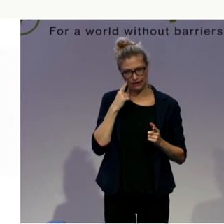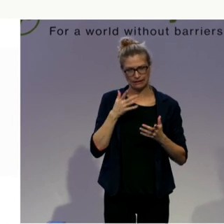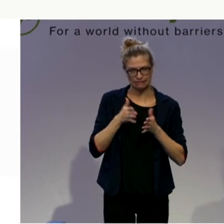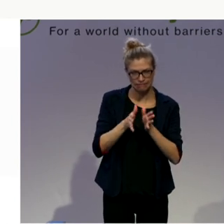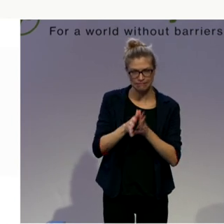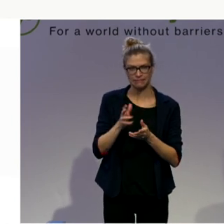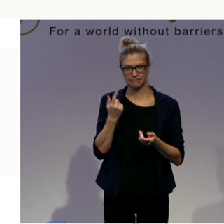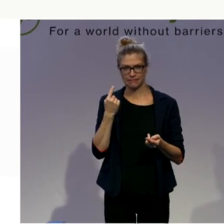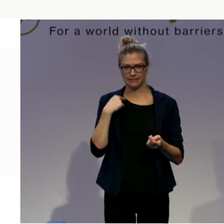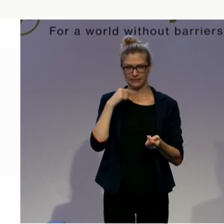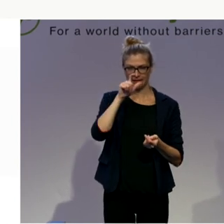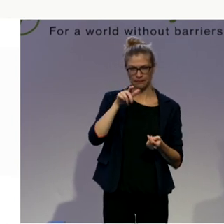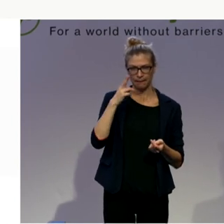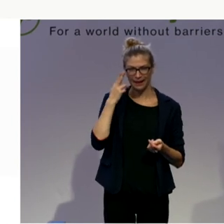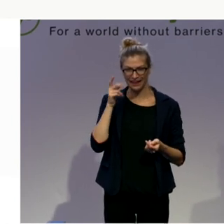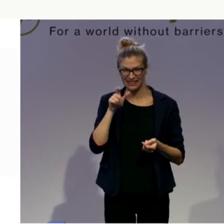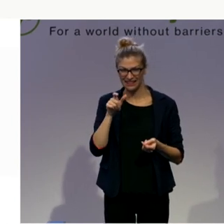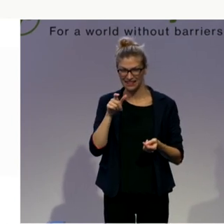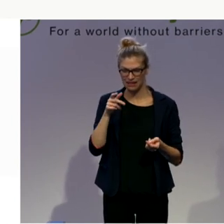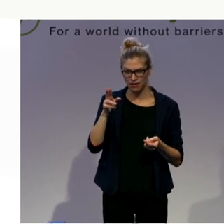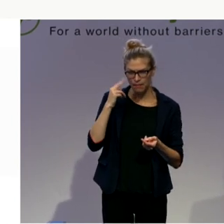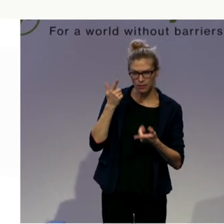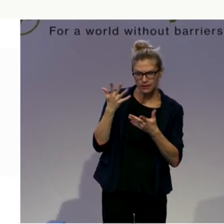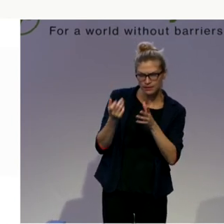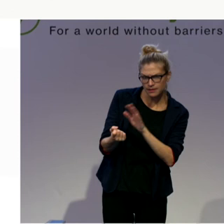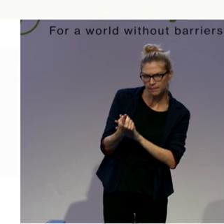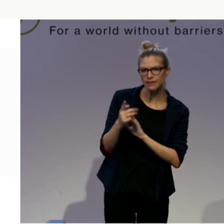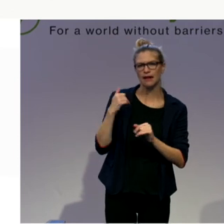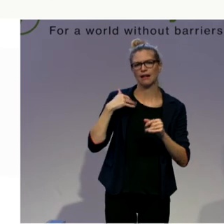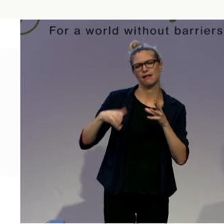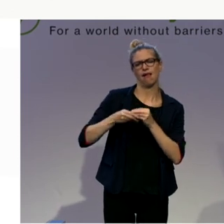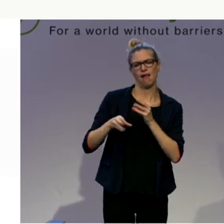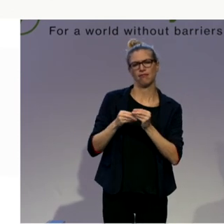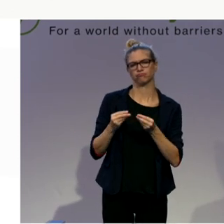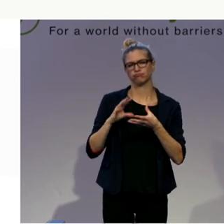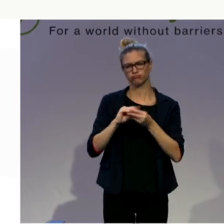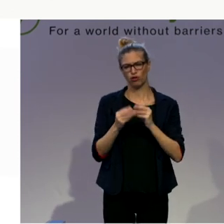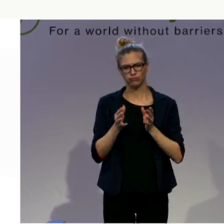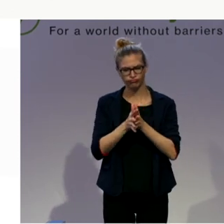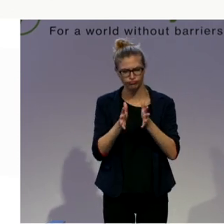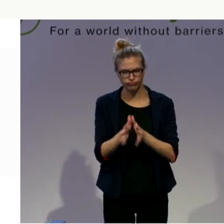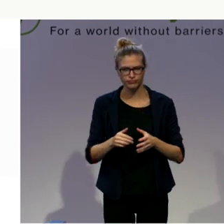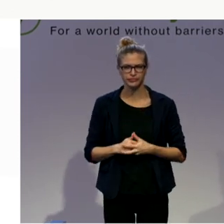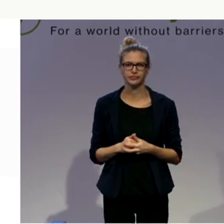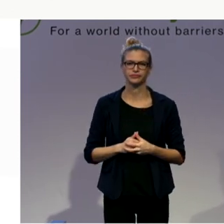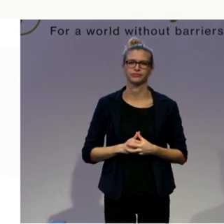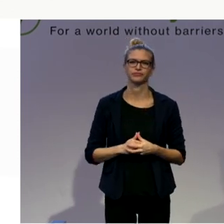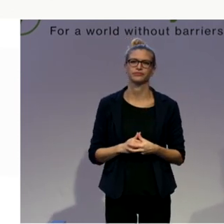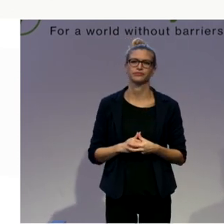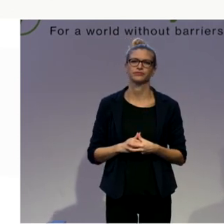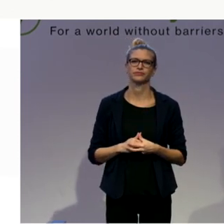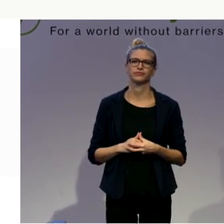who can't see it, for example. So, we will try our best to, that you can enjoy.